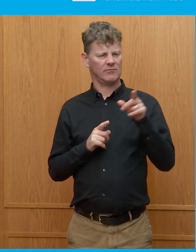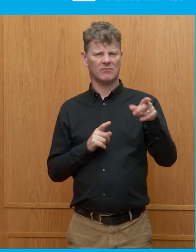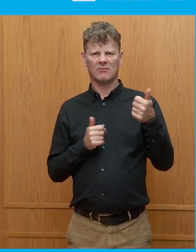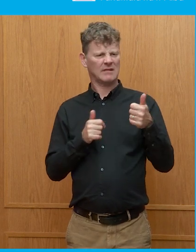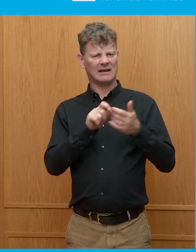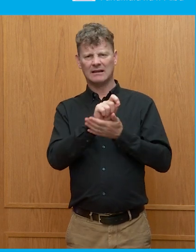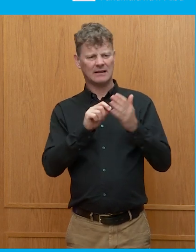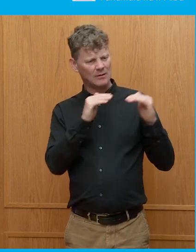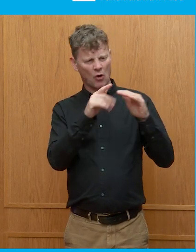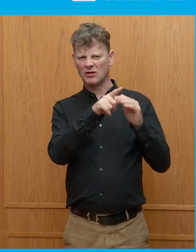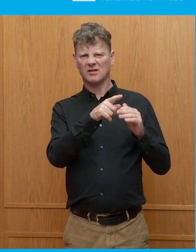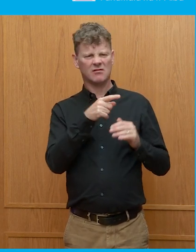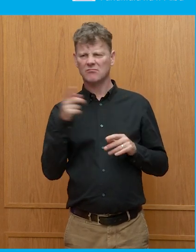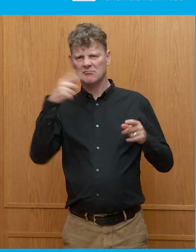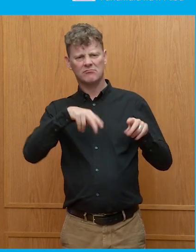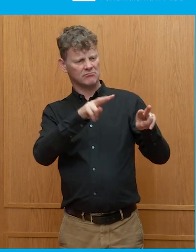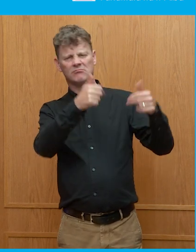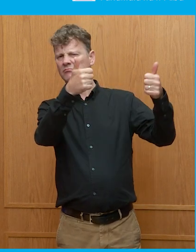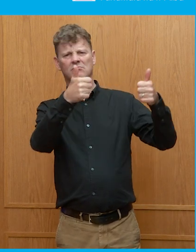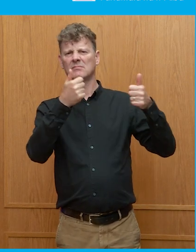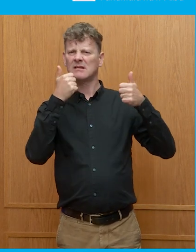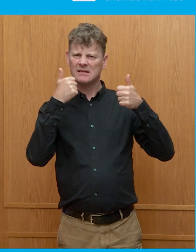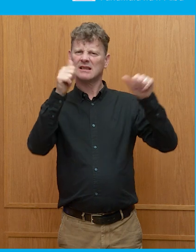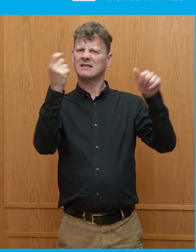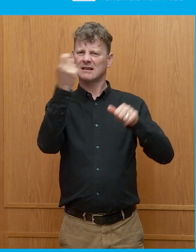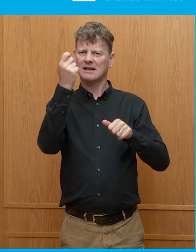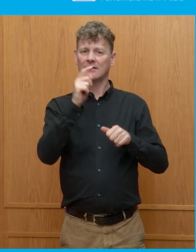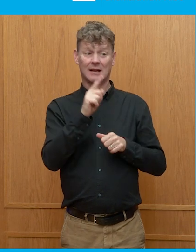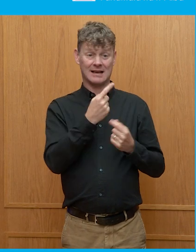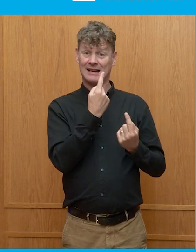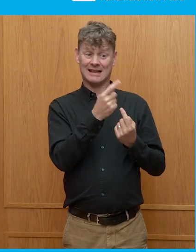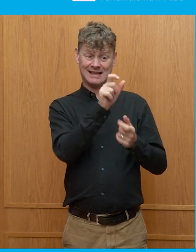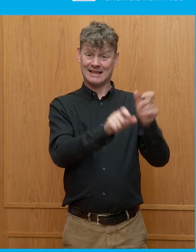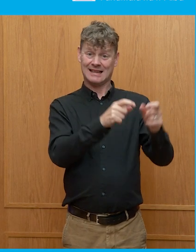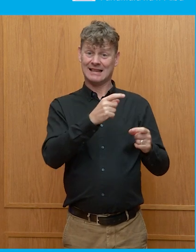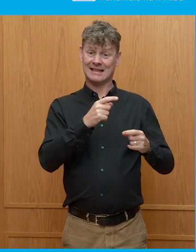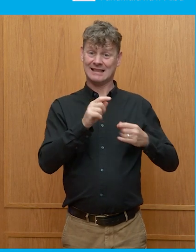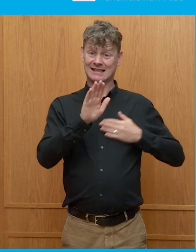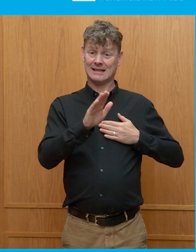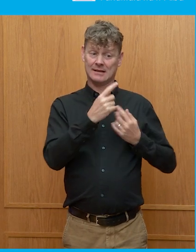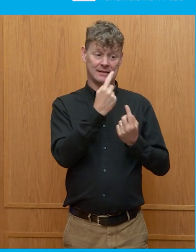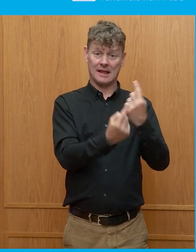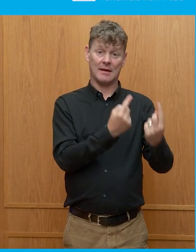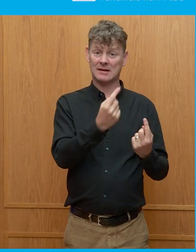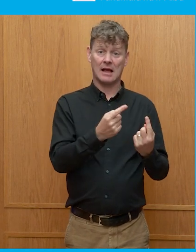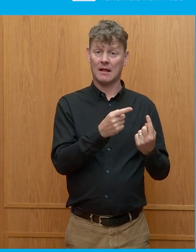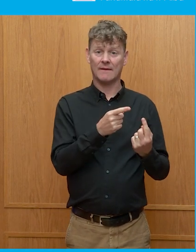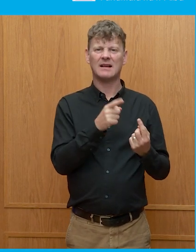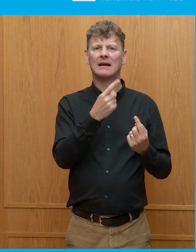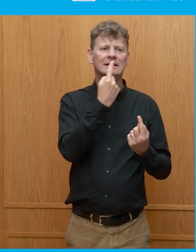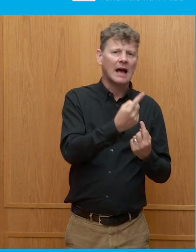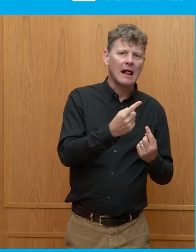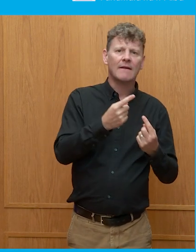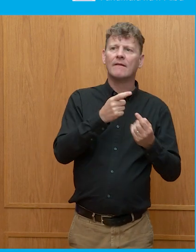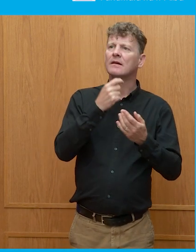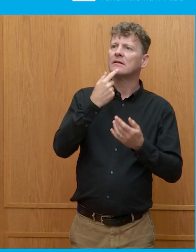democracy, and yet the citizens, forget about the self-rating, the citizens themselves are not who